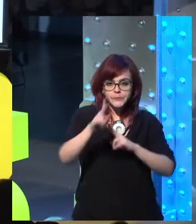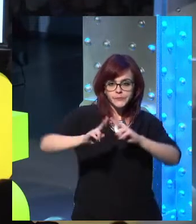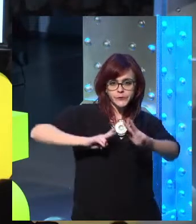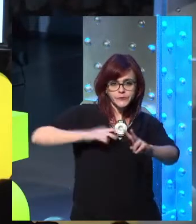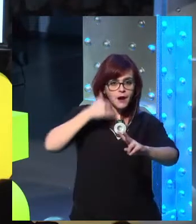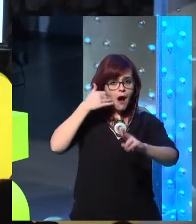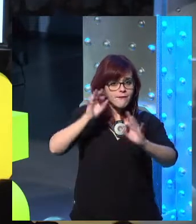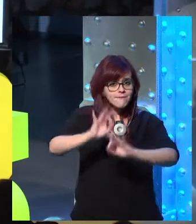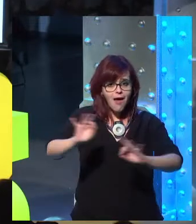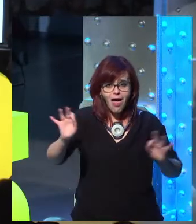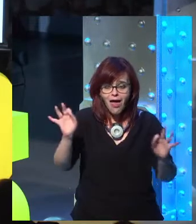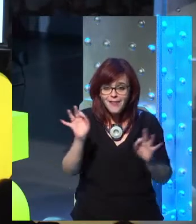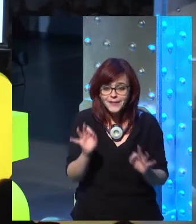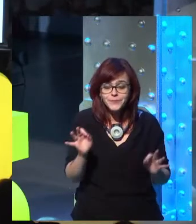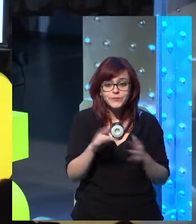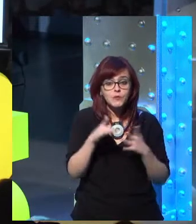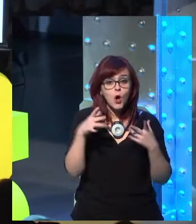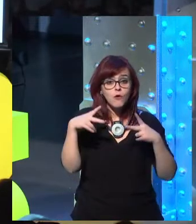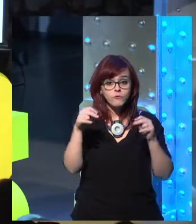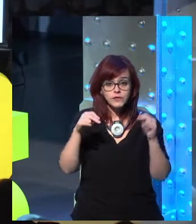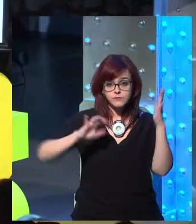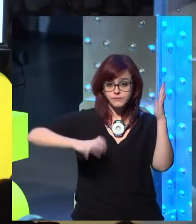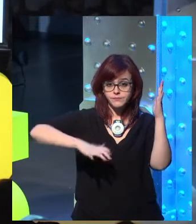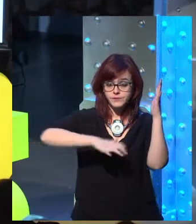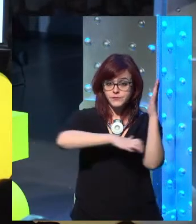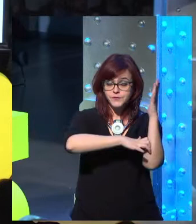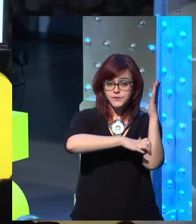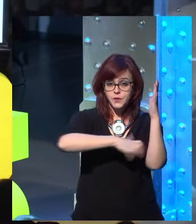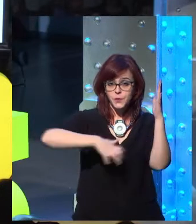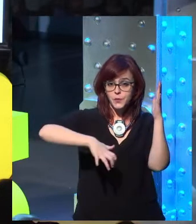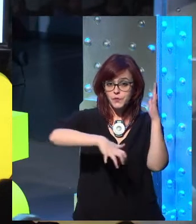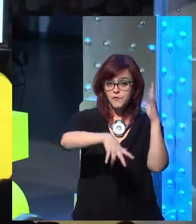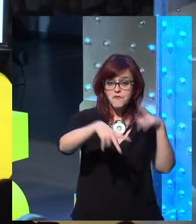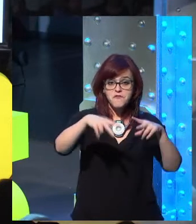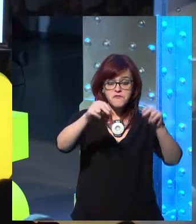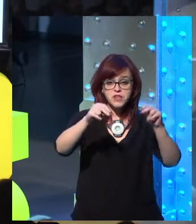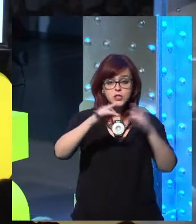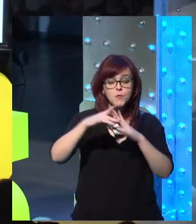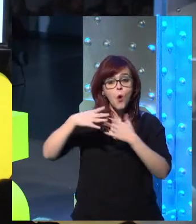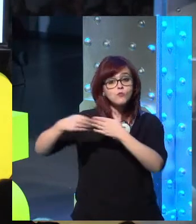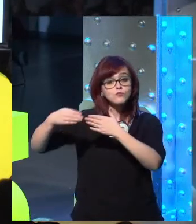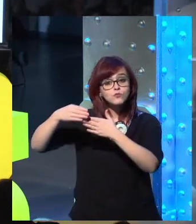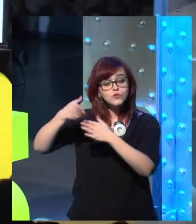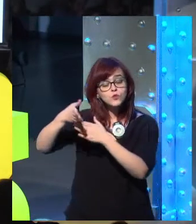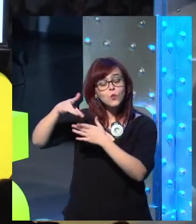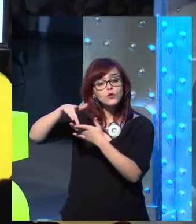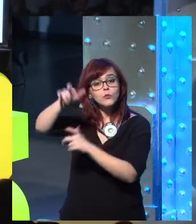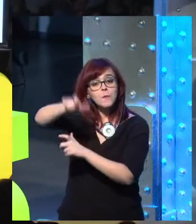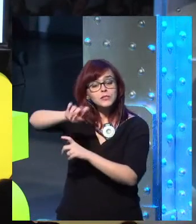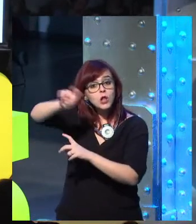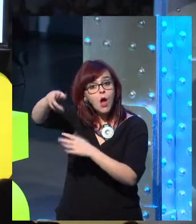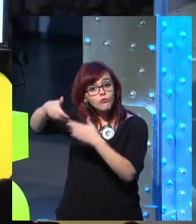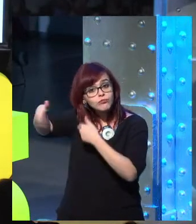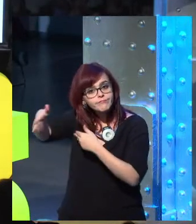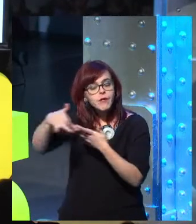know it's dumb. People love R2-D2 and don't like C-3PO as much. Because R2-D2 speaks in these